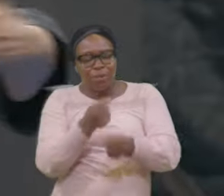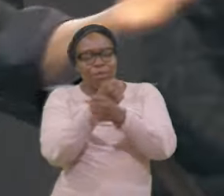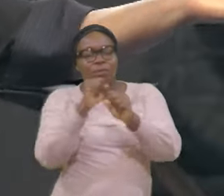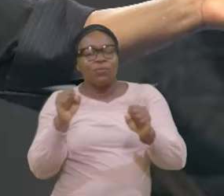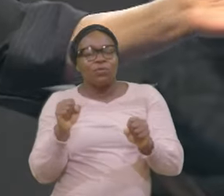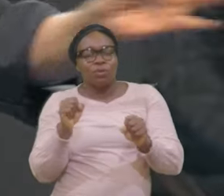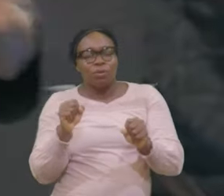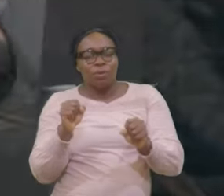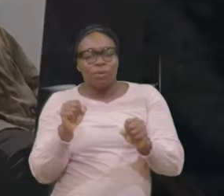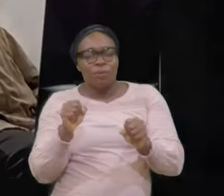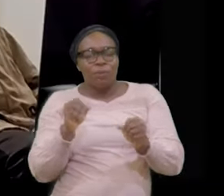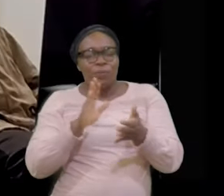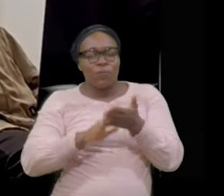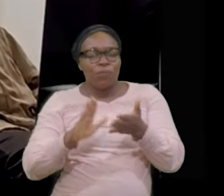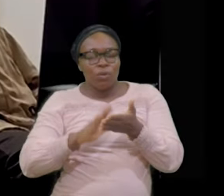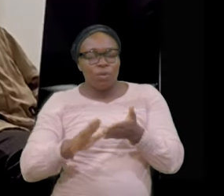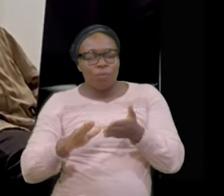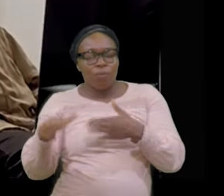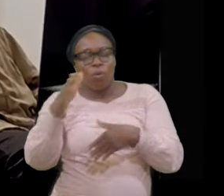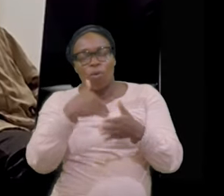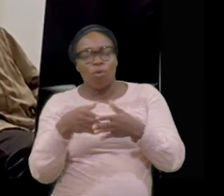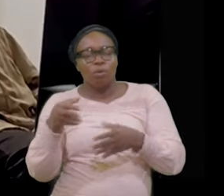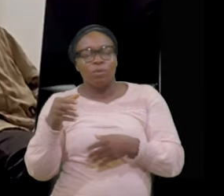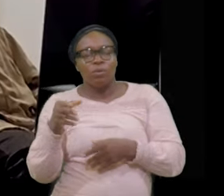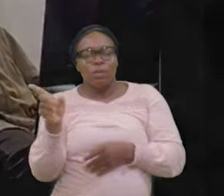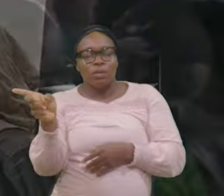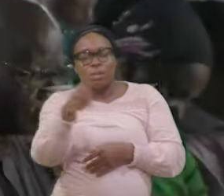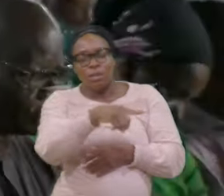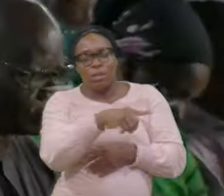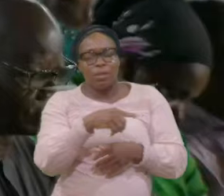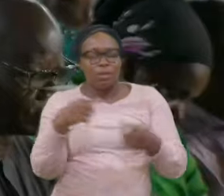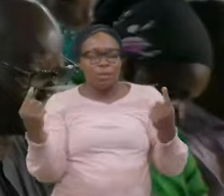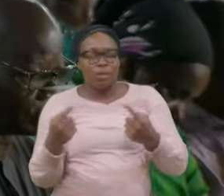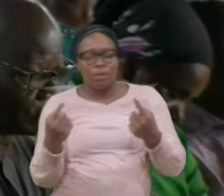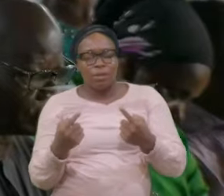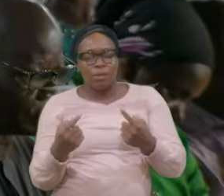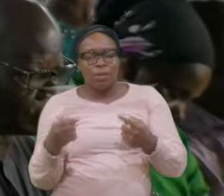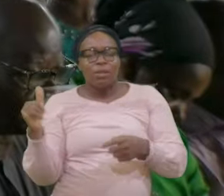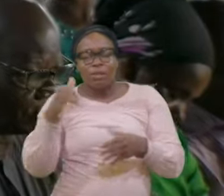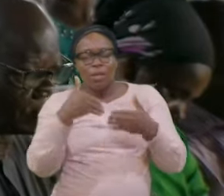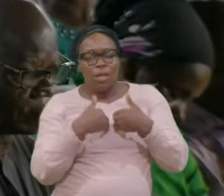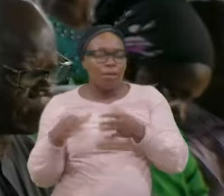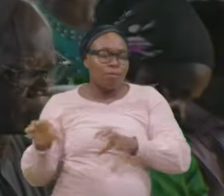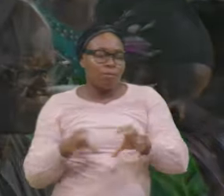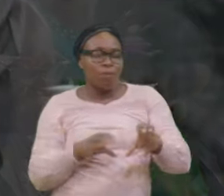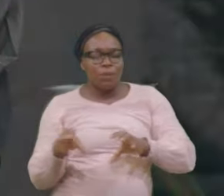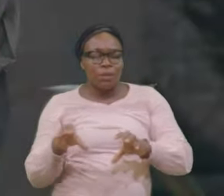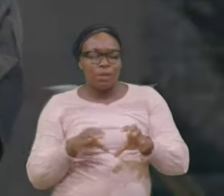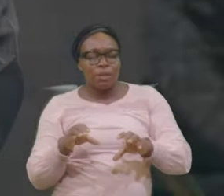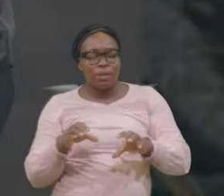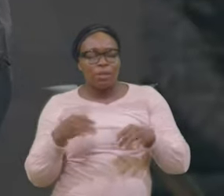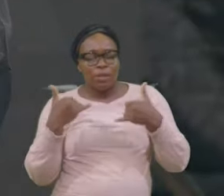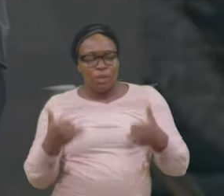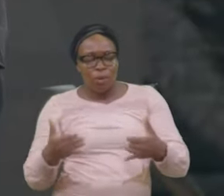Forgive All The Seas They have Ever Committed And let The joy Of salvation